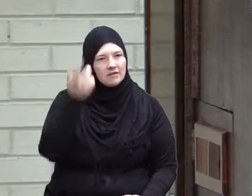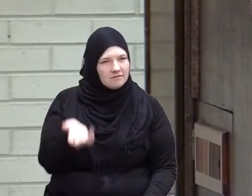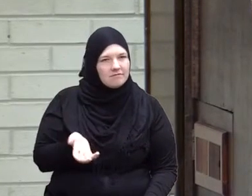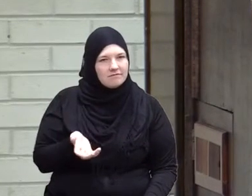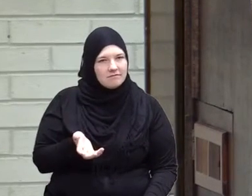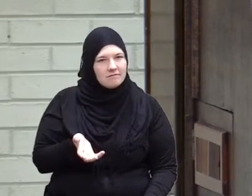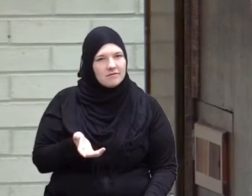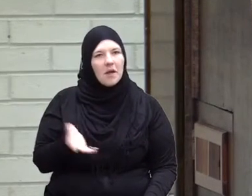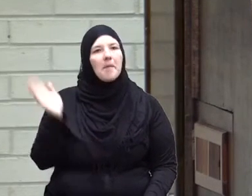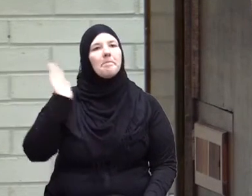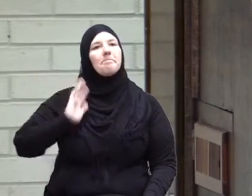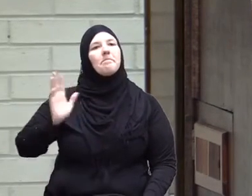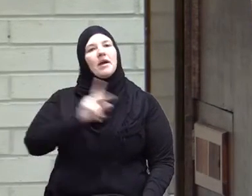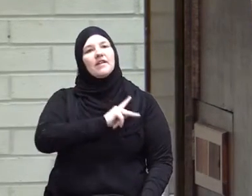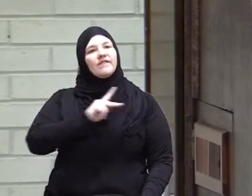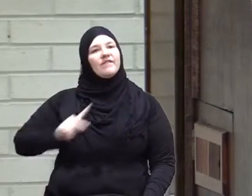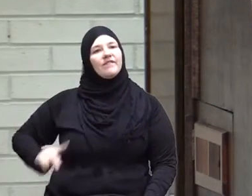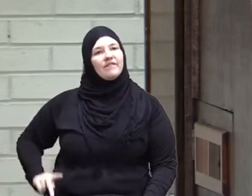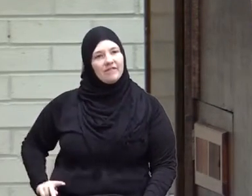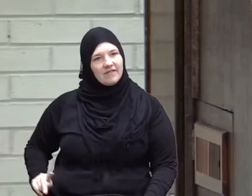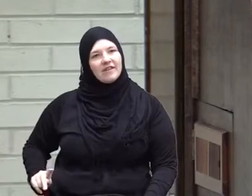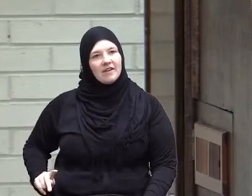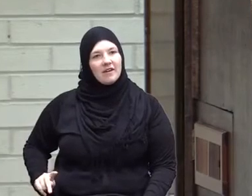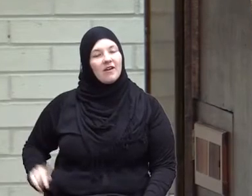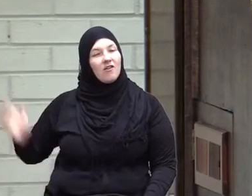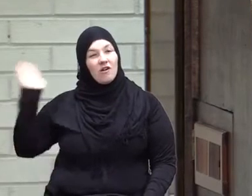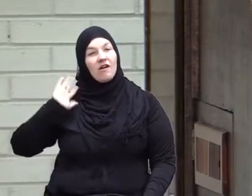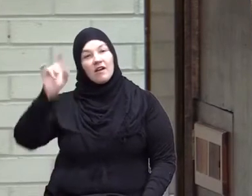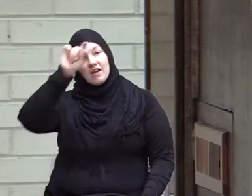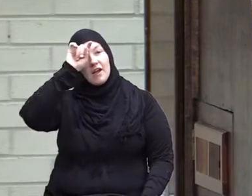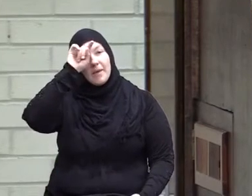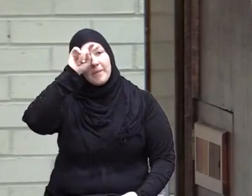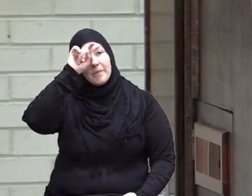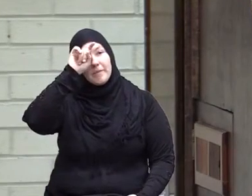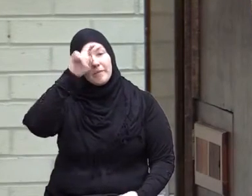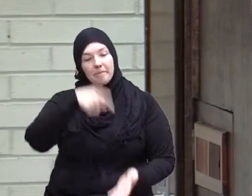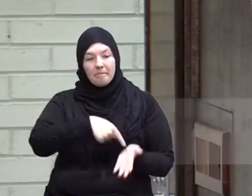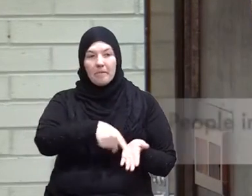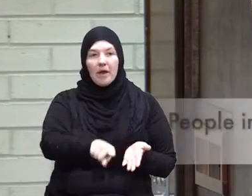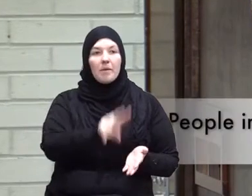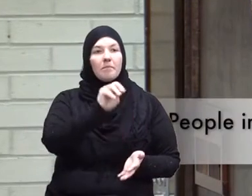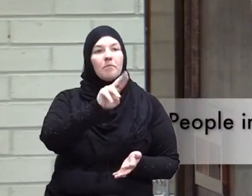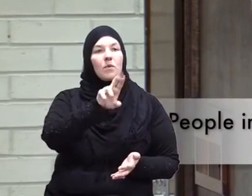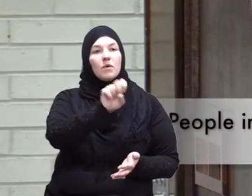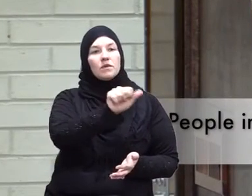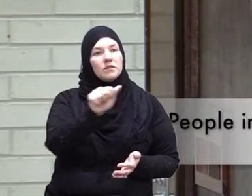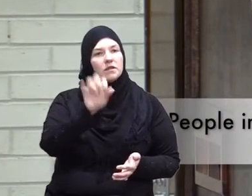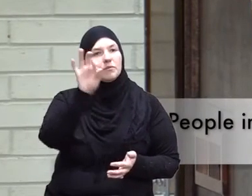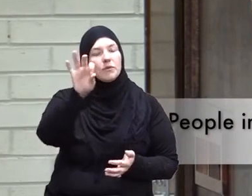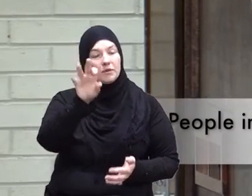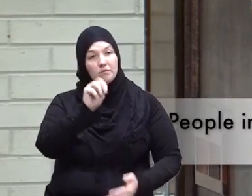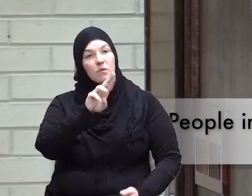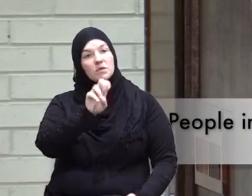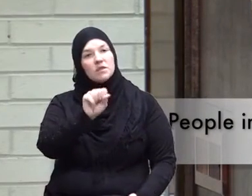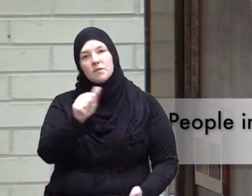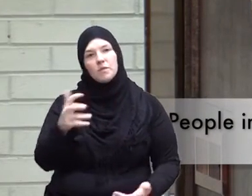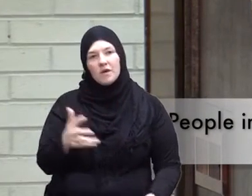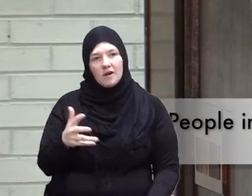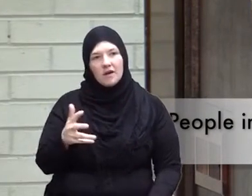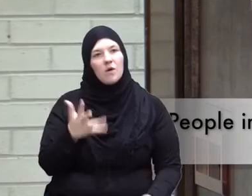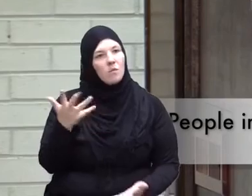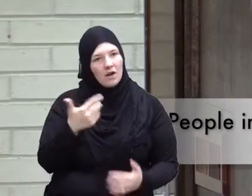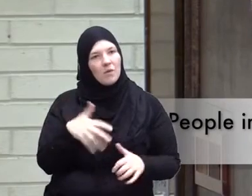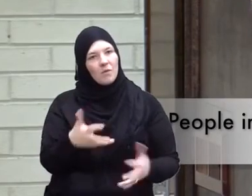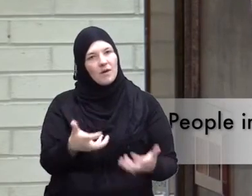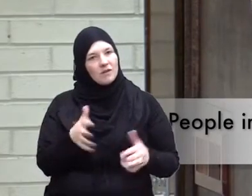Pharaoh is paying Moses to preach right? what would Moses preach? what Pharaoh wants him